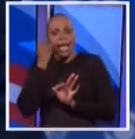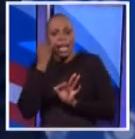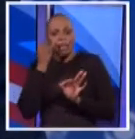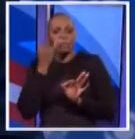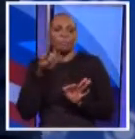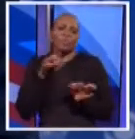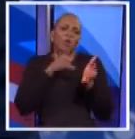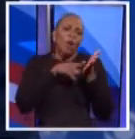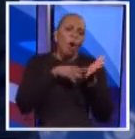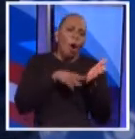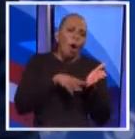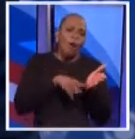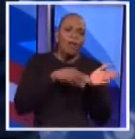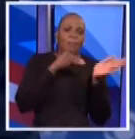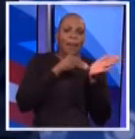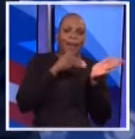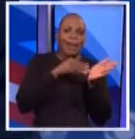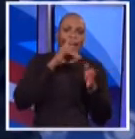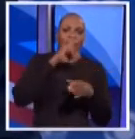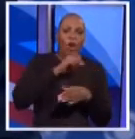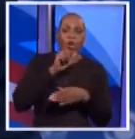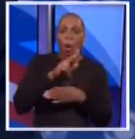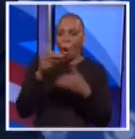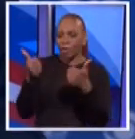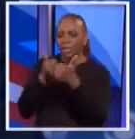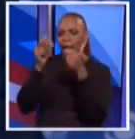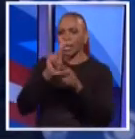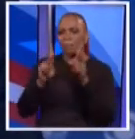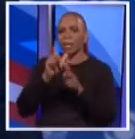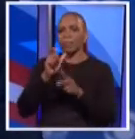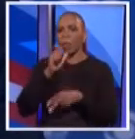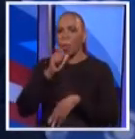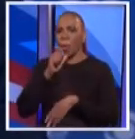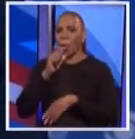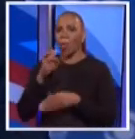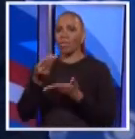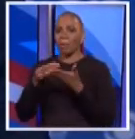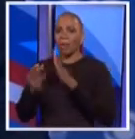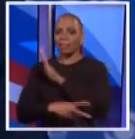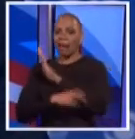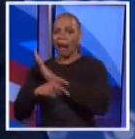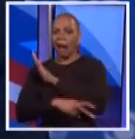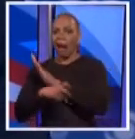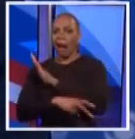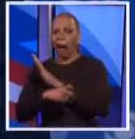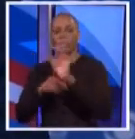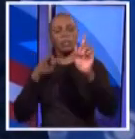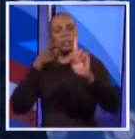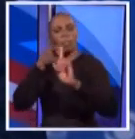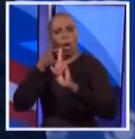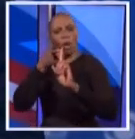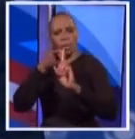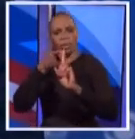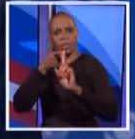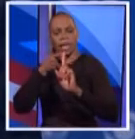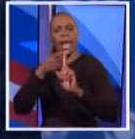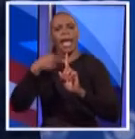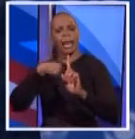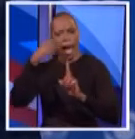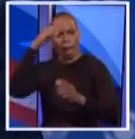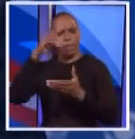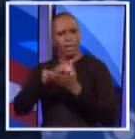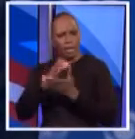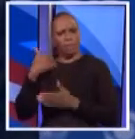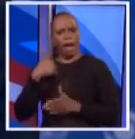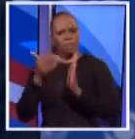fraud, if you're going and challenging why people are getting ripped off, there's a sense of purpose to the mission. And I believe that I have the skill